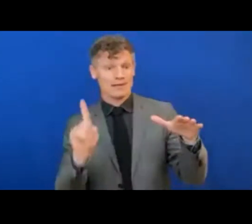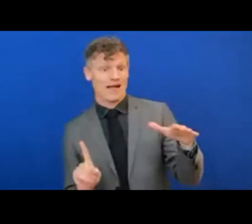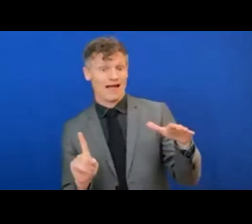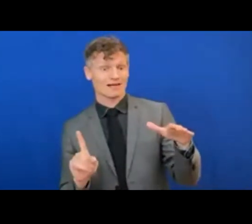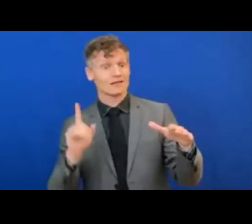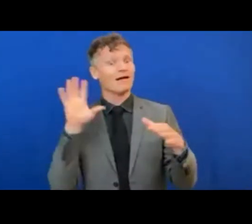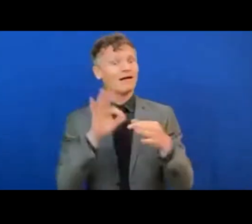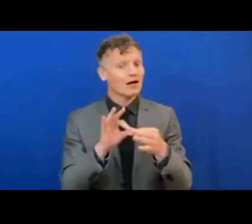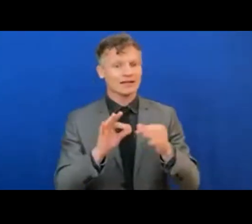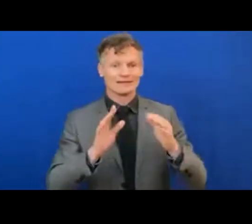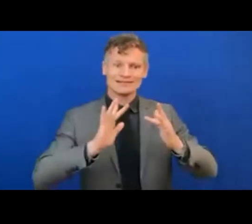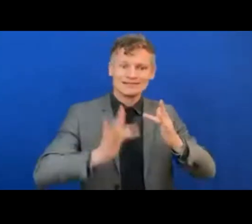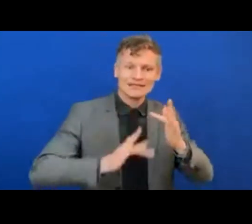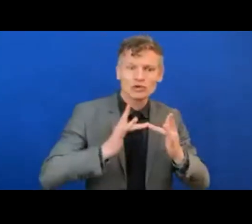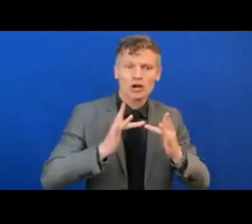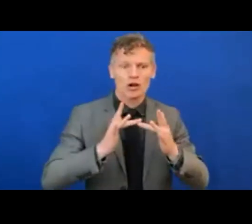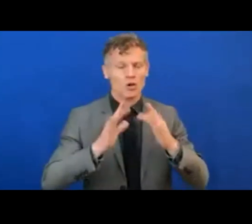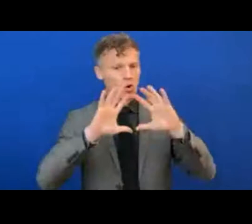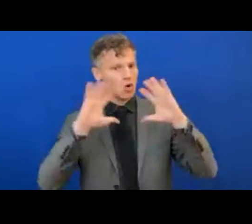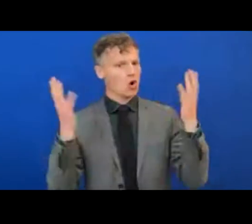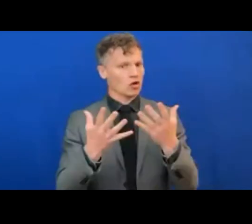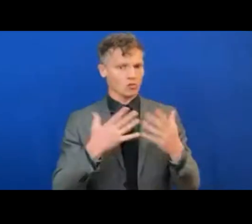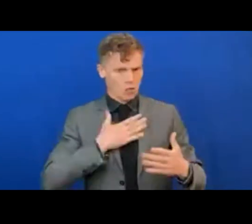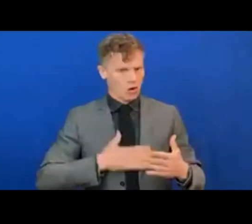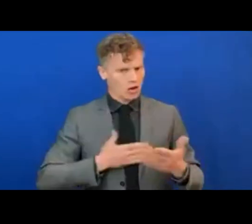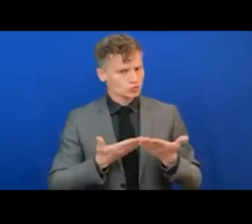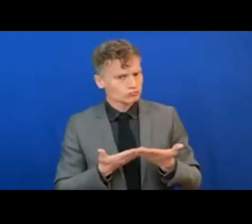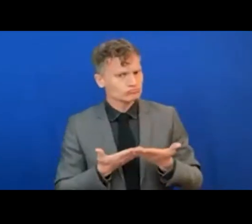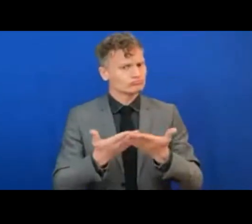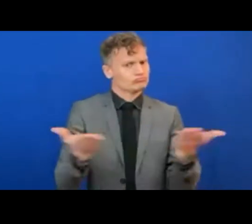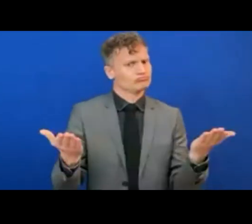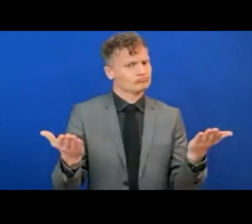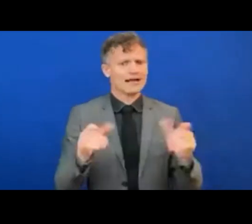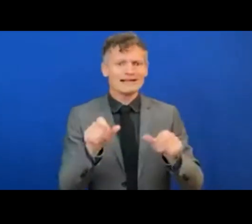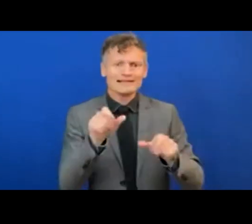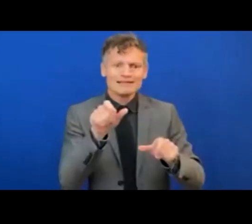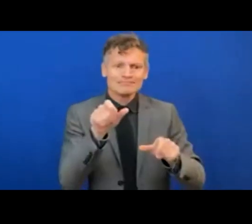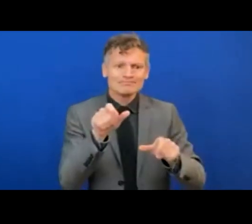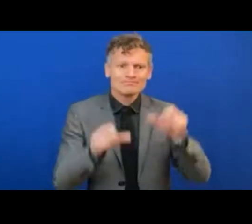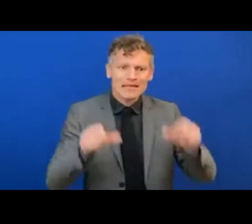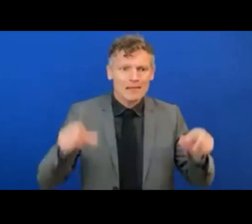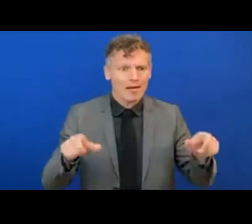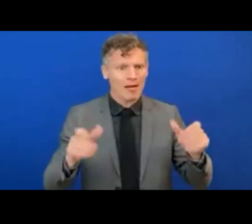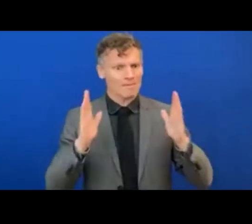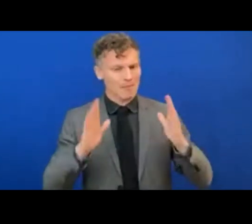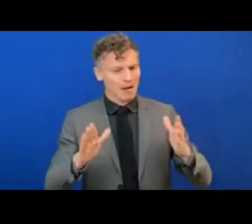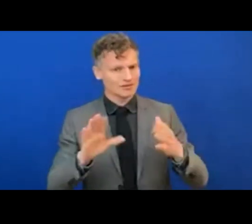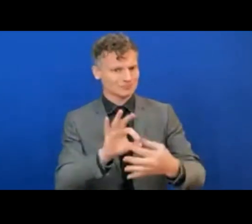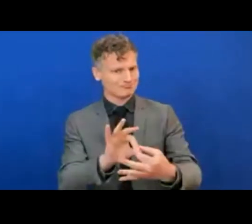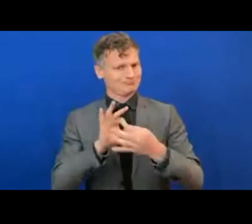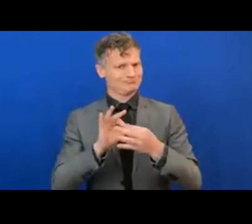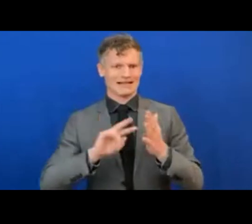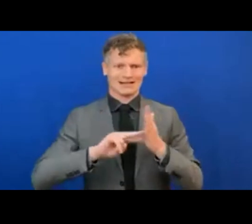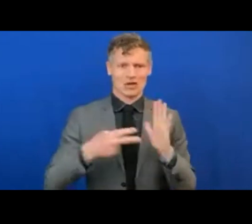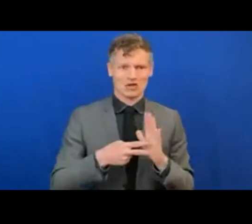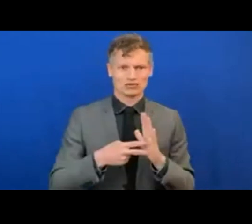ensuring that technology is people-centered. This encompasses that no one is offline